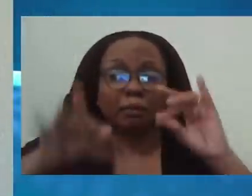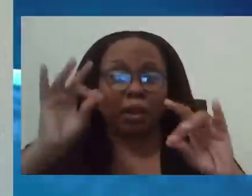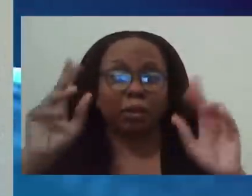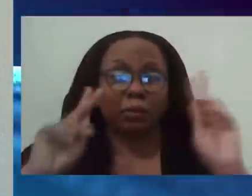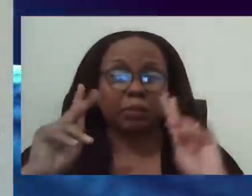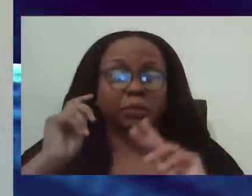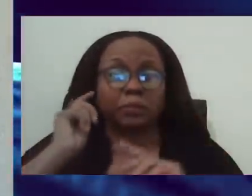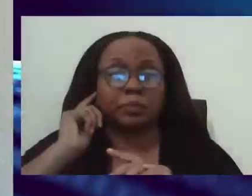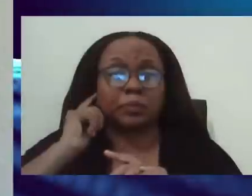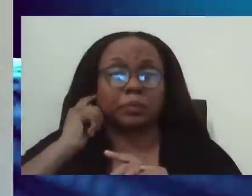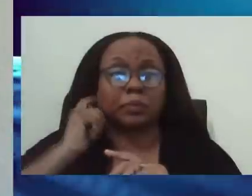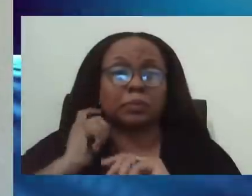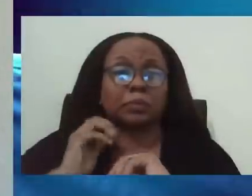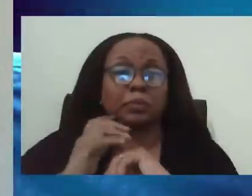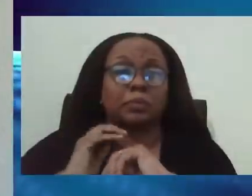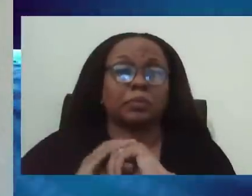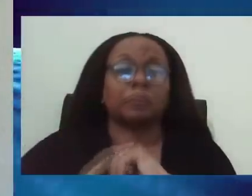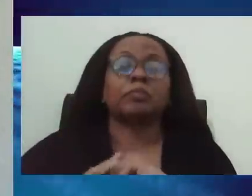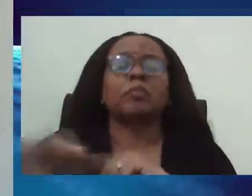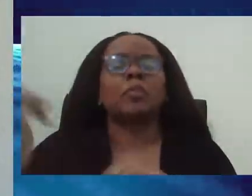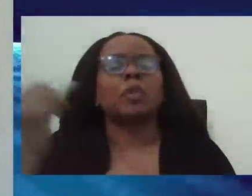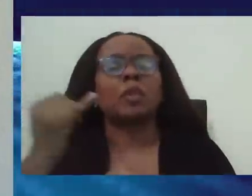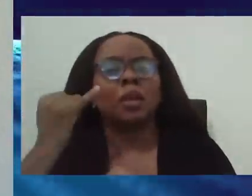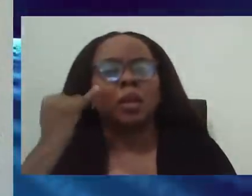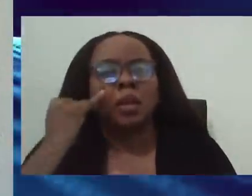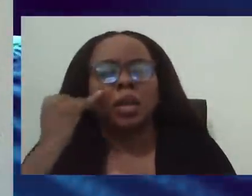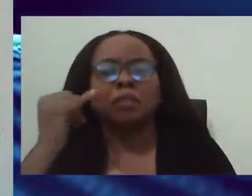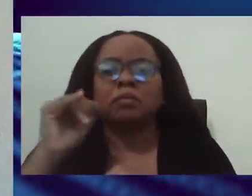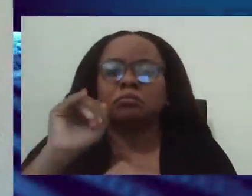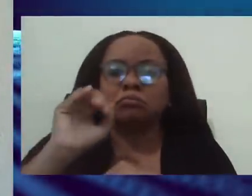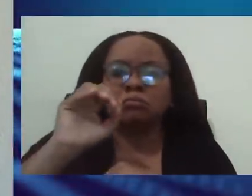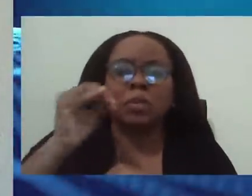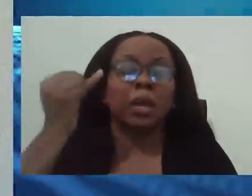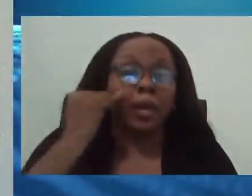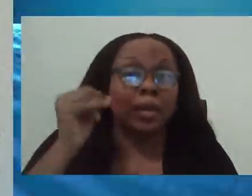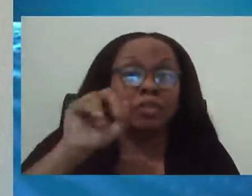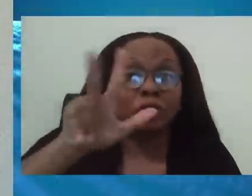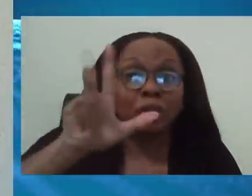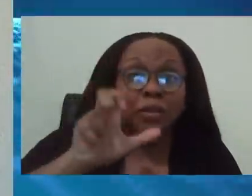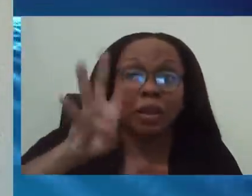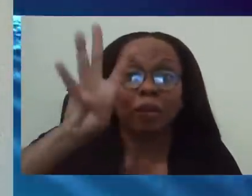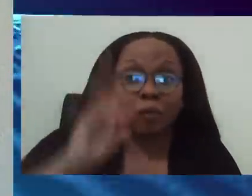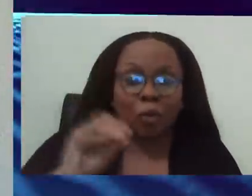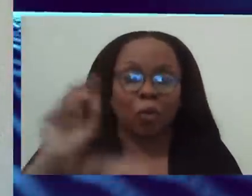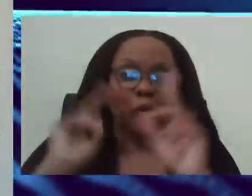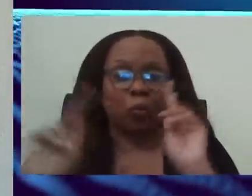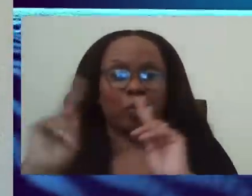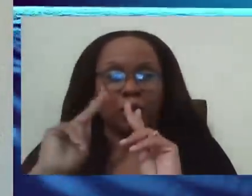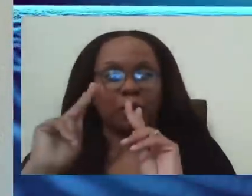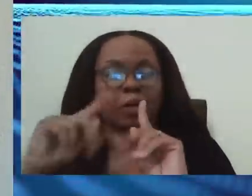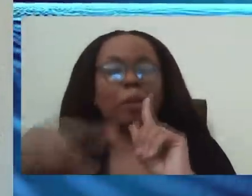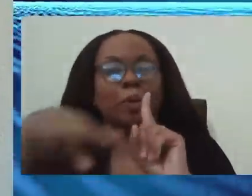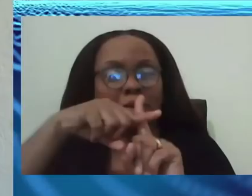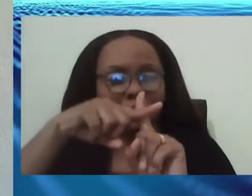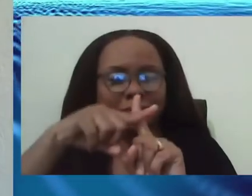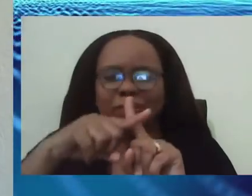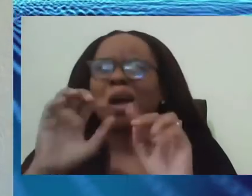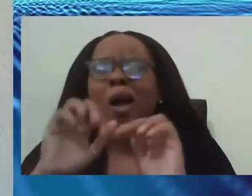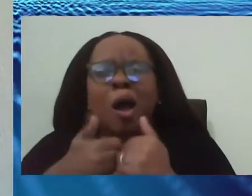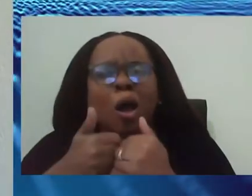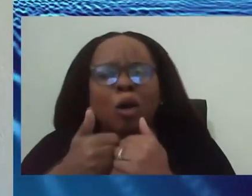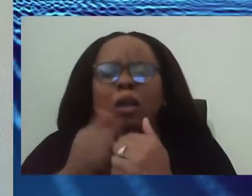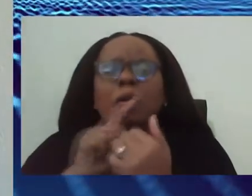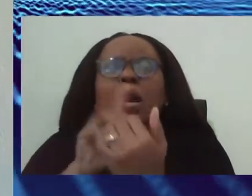for every 350, I got 340 reported cases, it must be very difficult to contact trace.